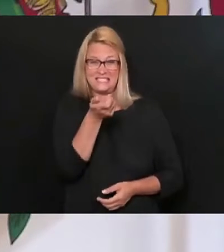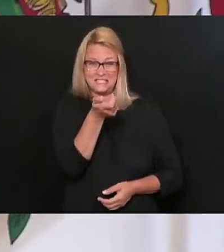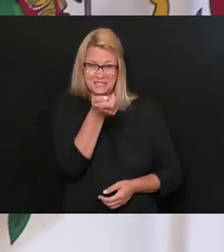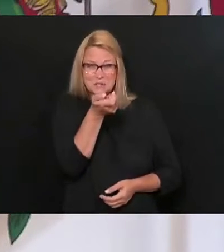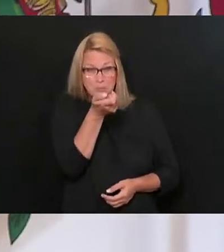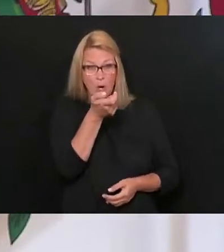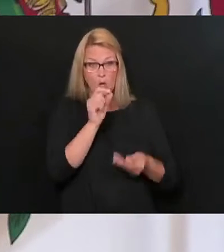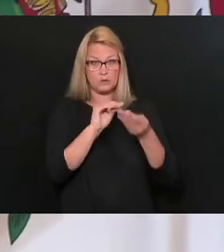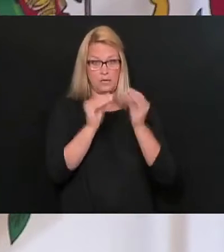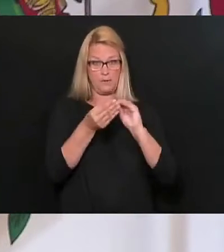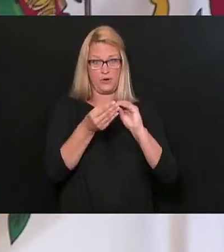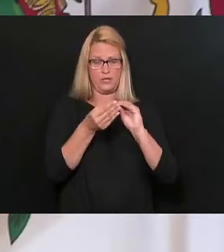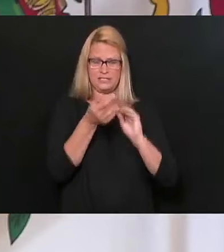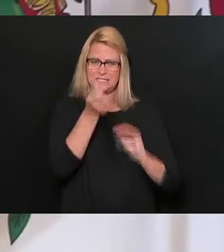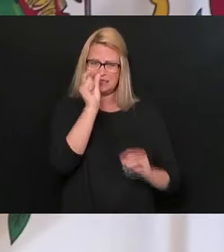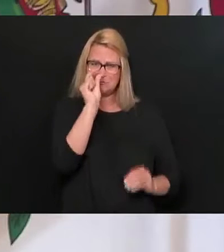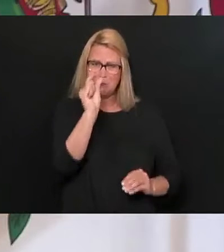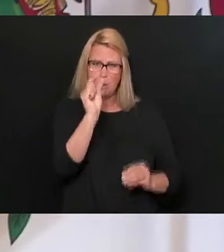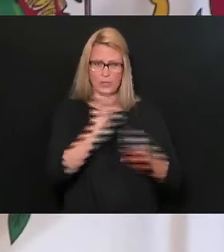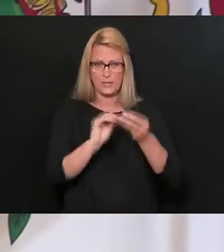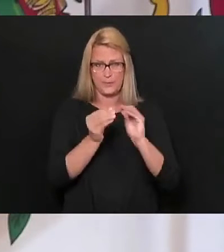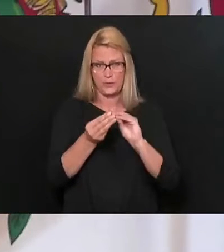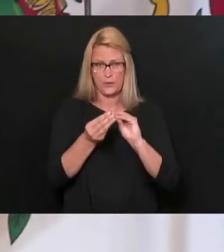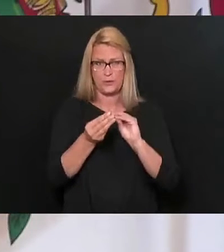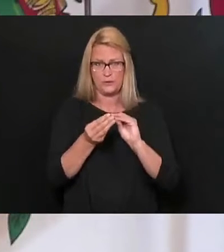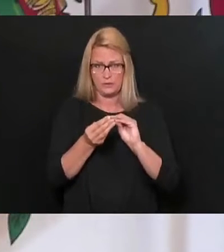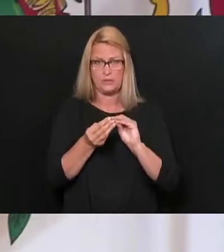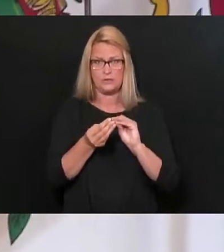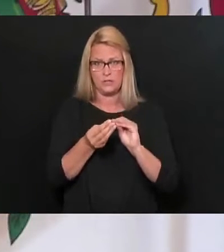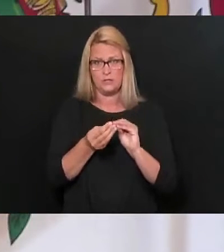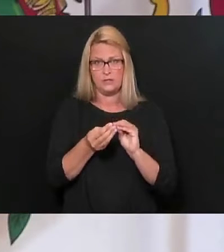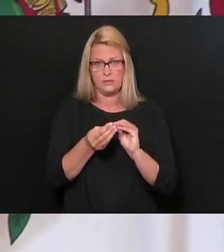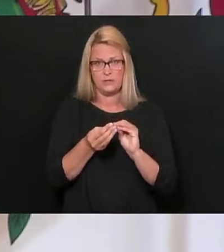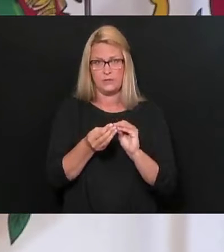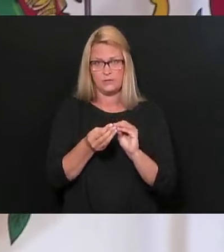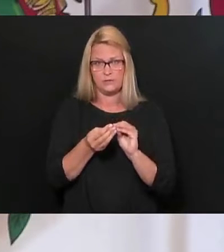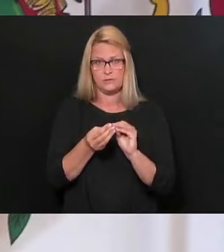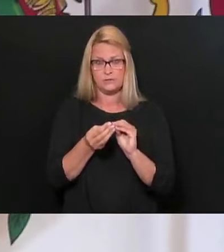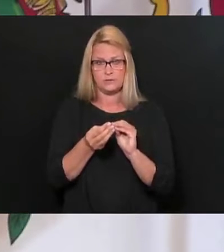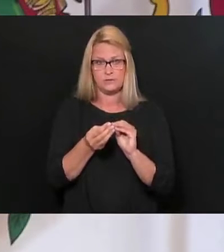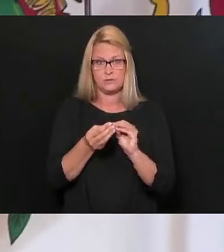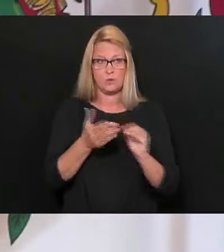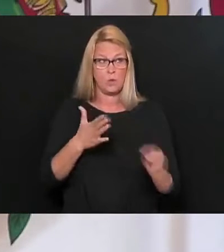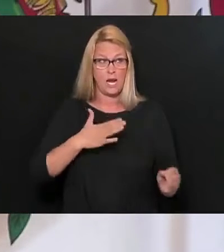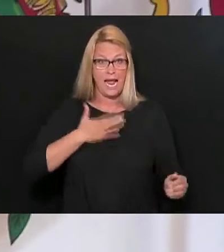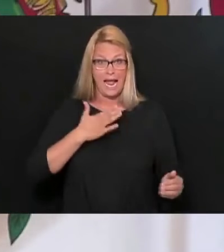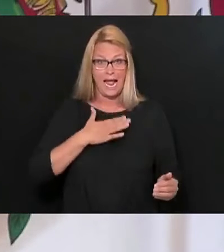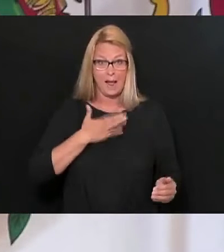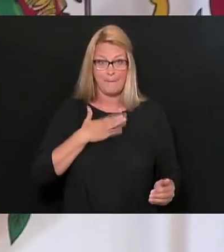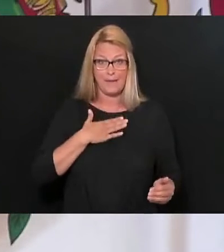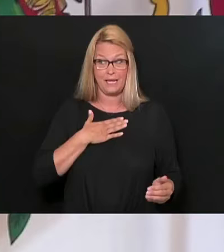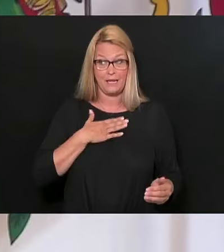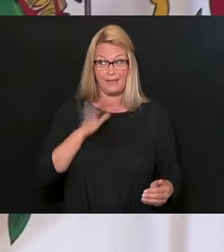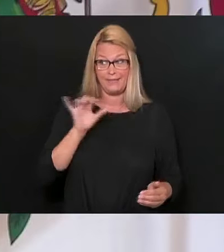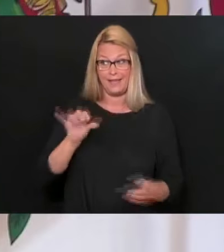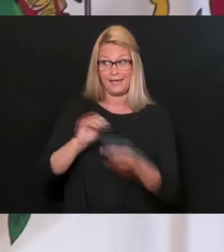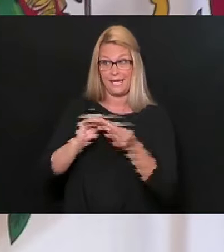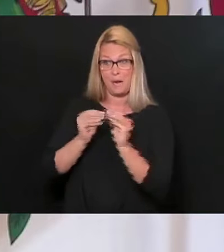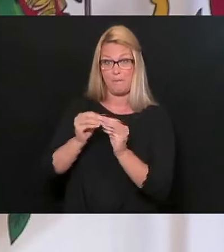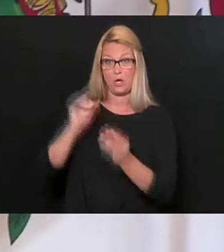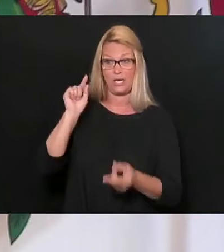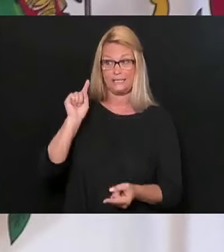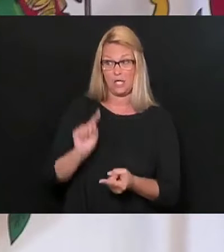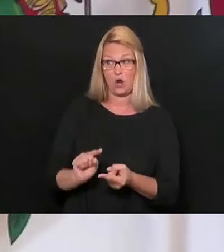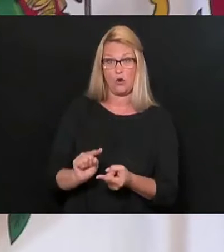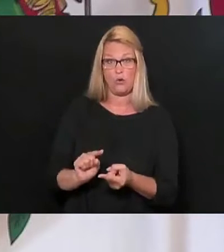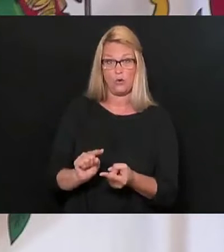an absolute fraction. And uh, and we're really, really happy that the number is this low. It